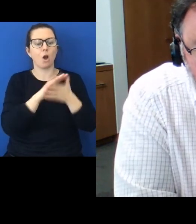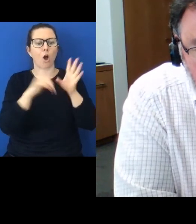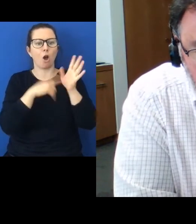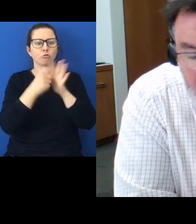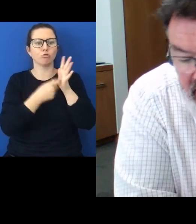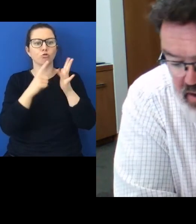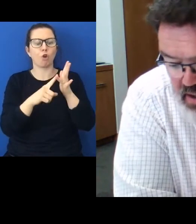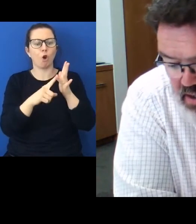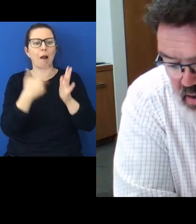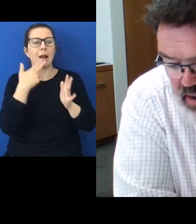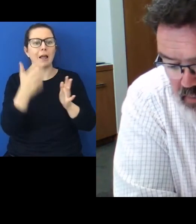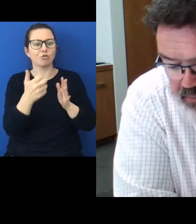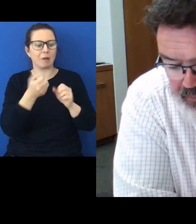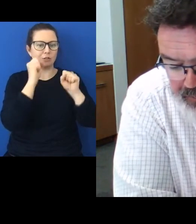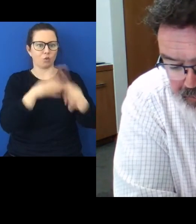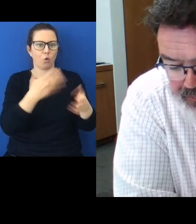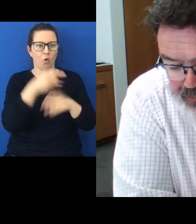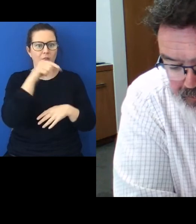installations on it